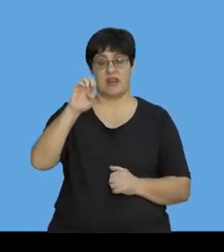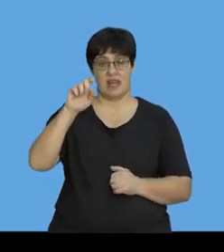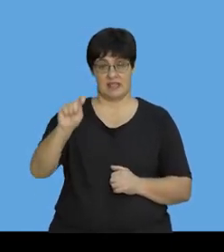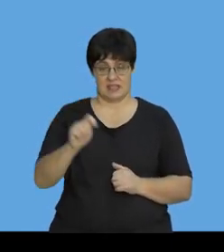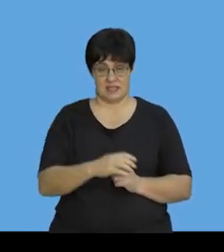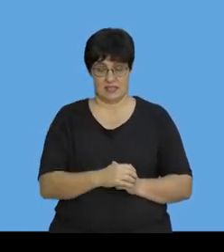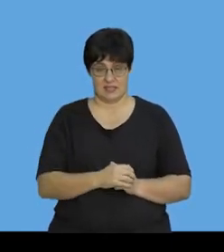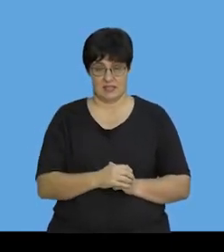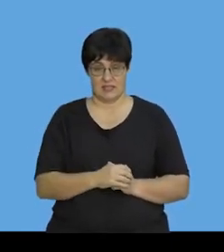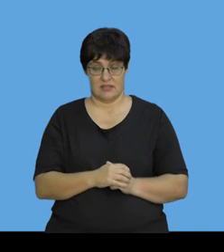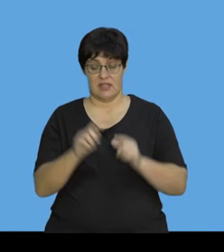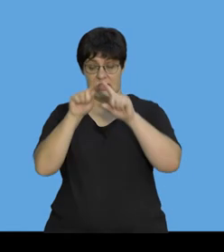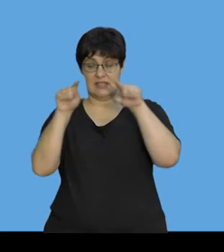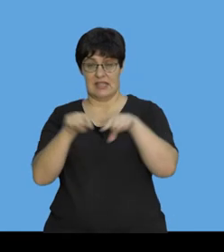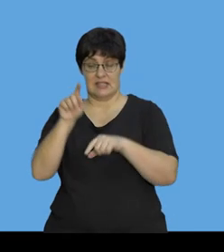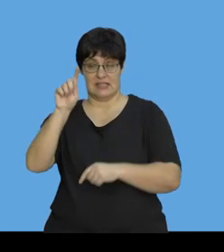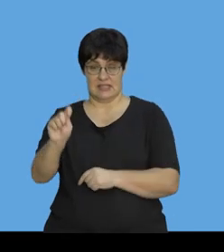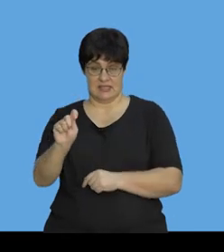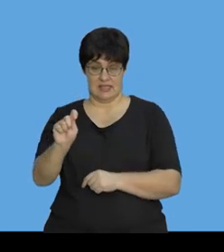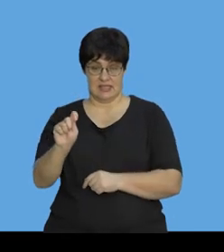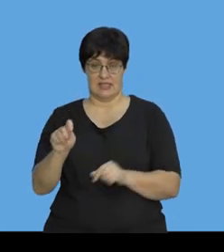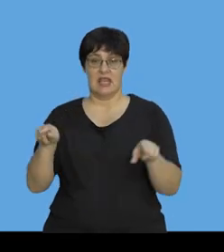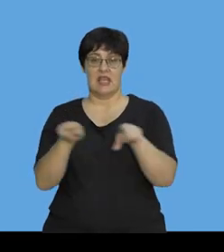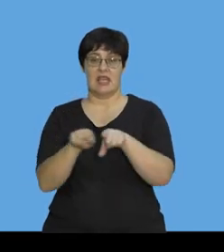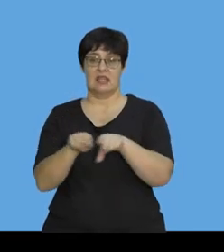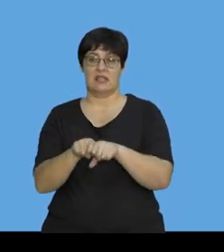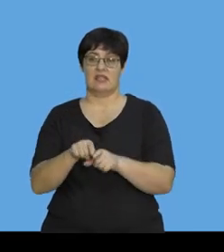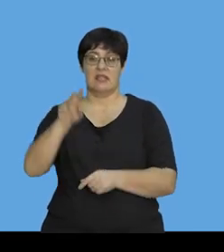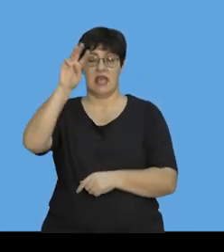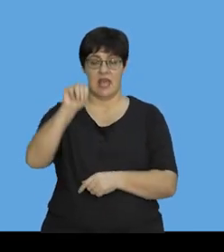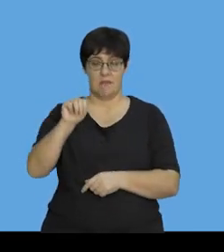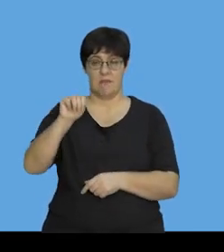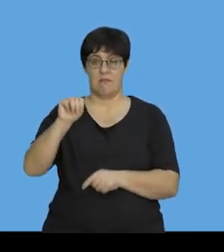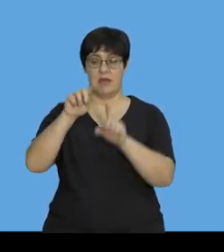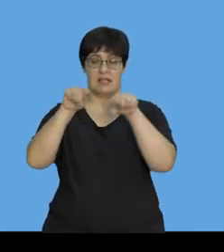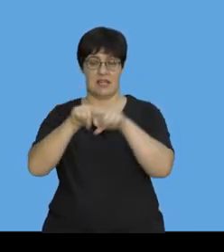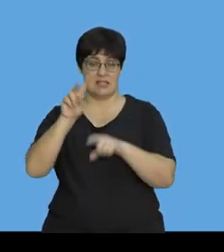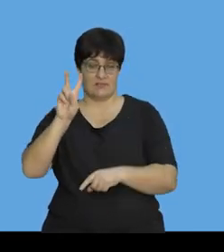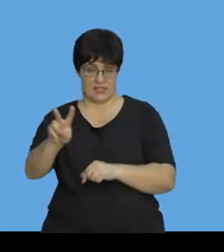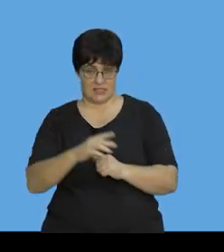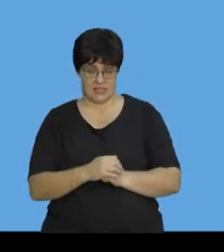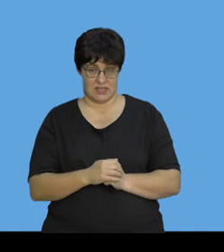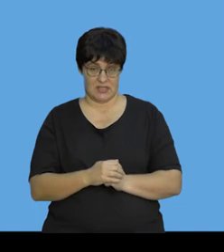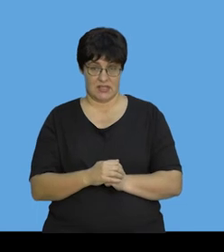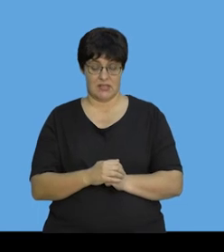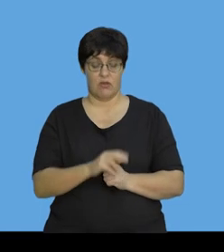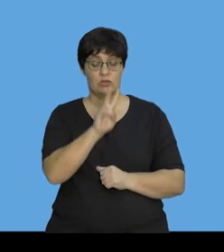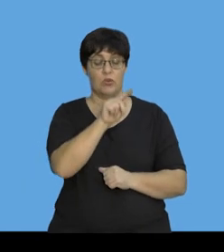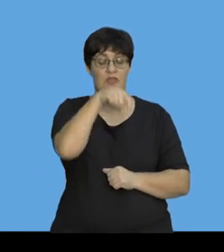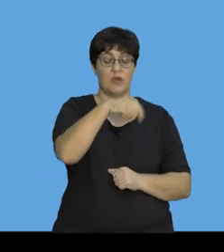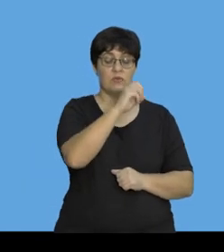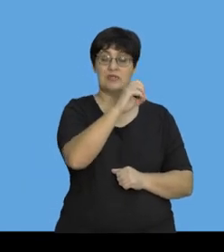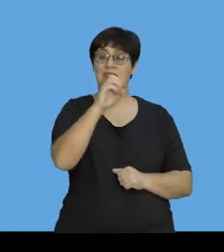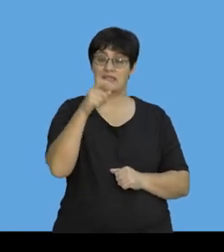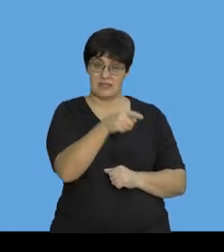delta T equals M delta V, and for the 2,000 kilogram